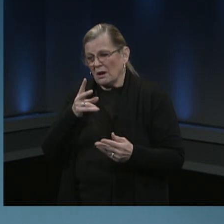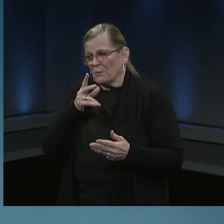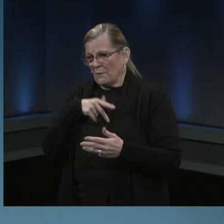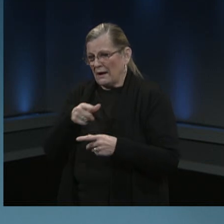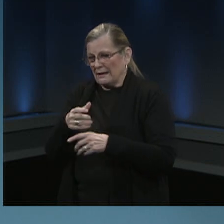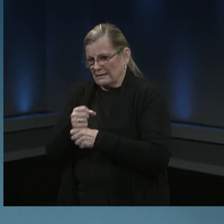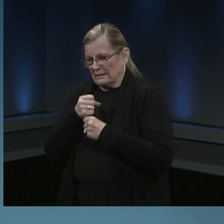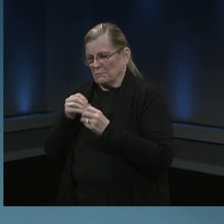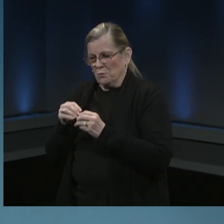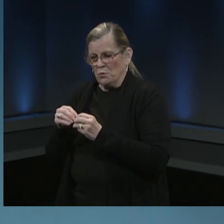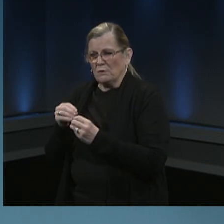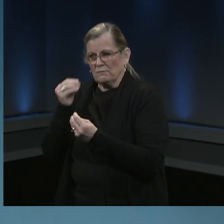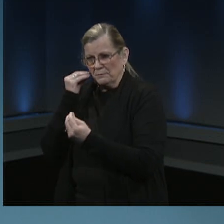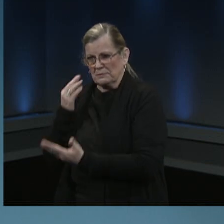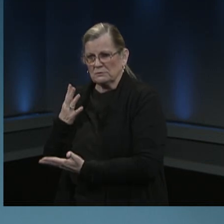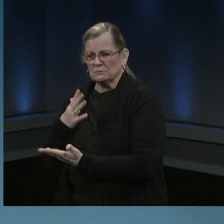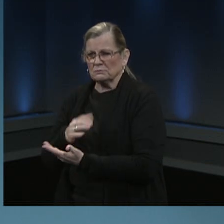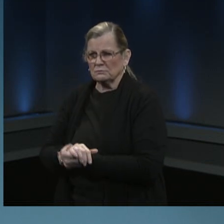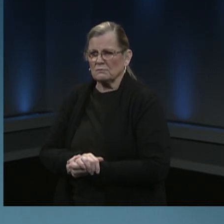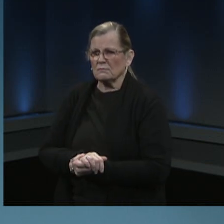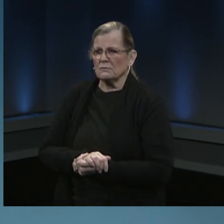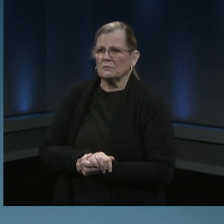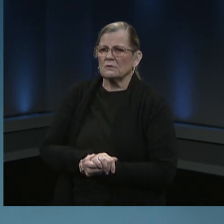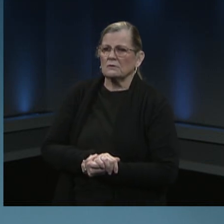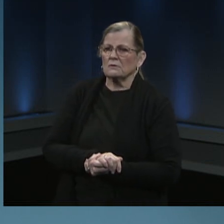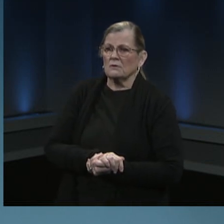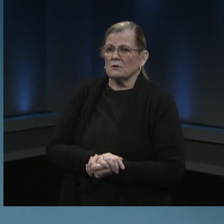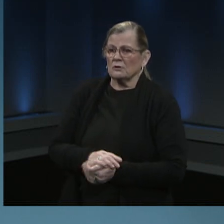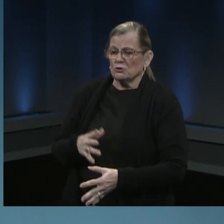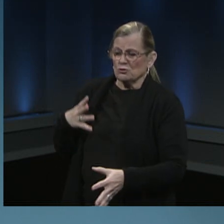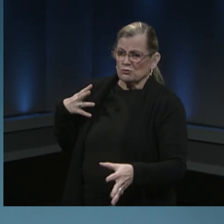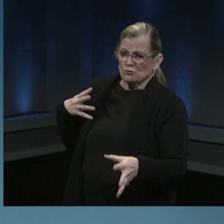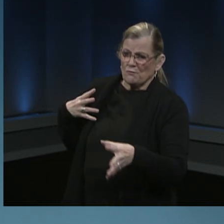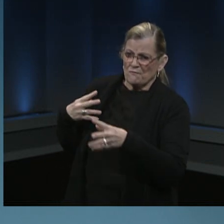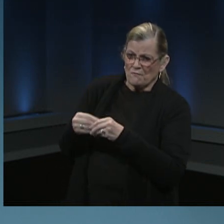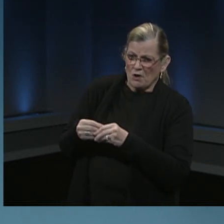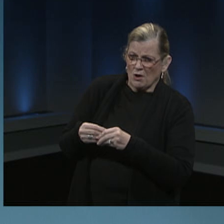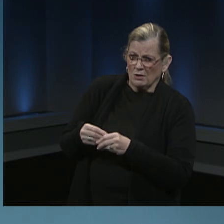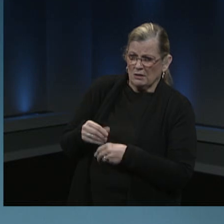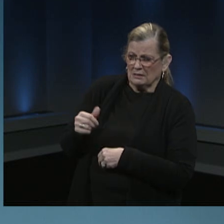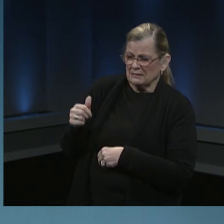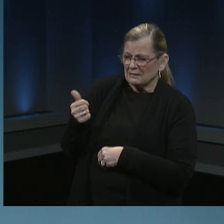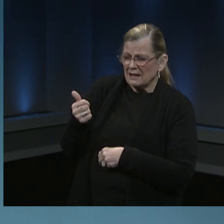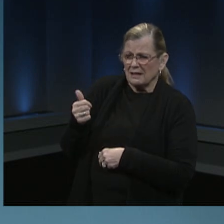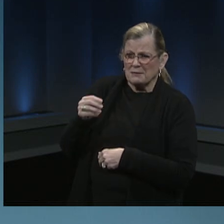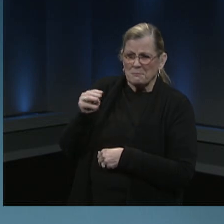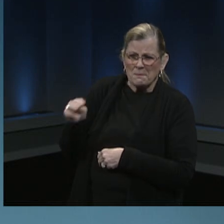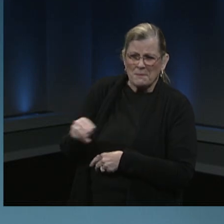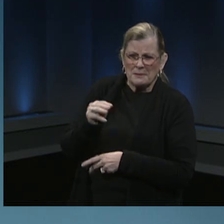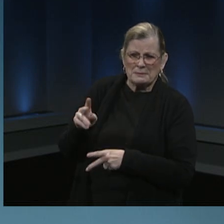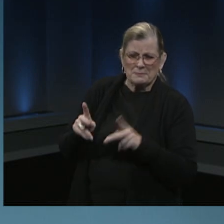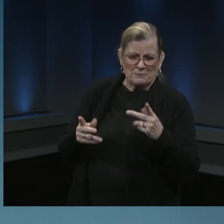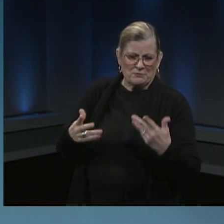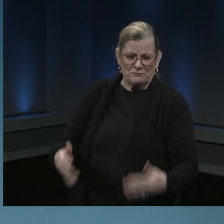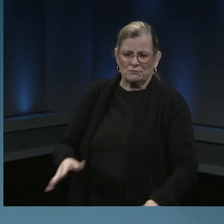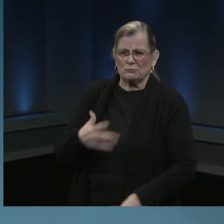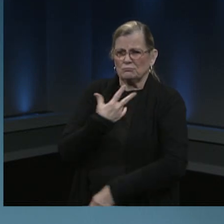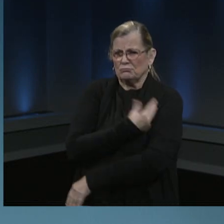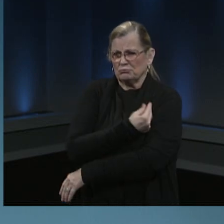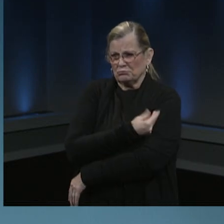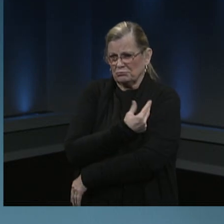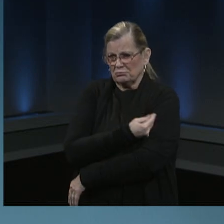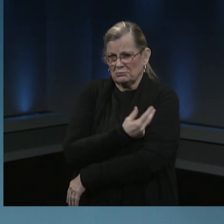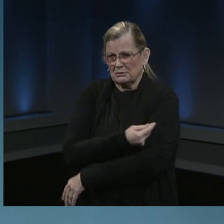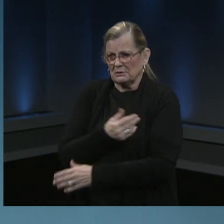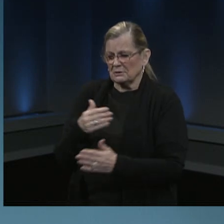over 10 million people in the United States have been vaccinated with COVID-19 vaccines, and again, CDC is looking to